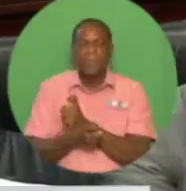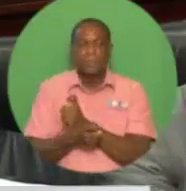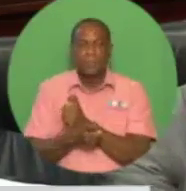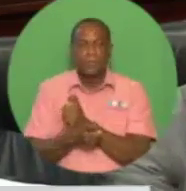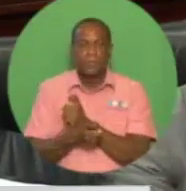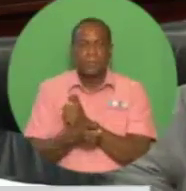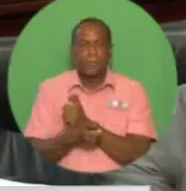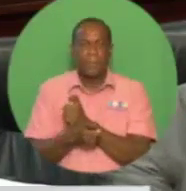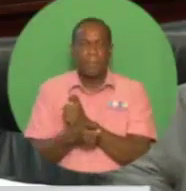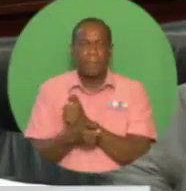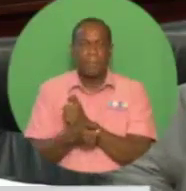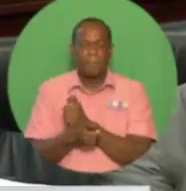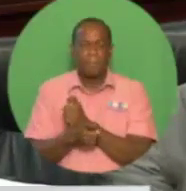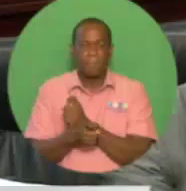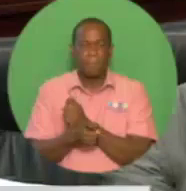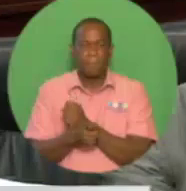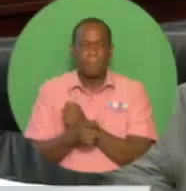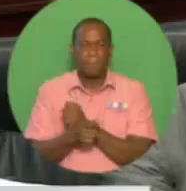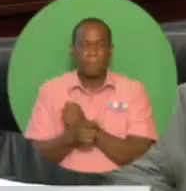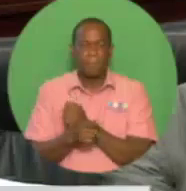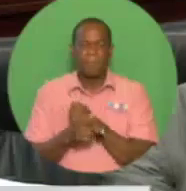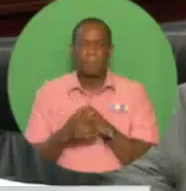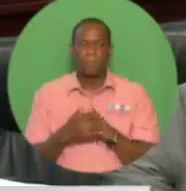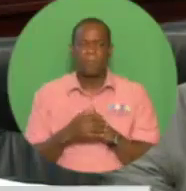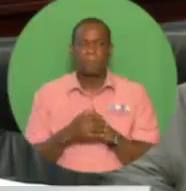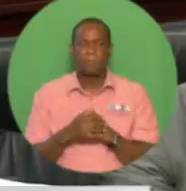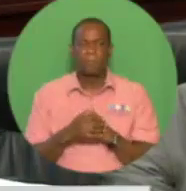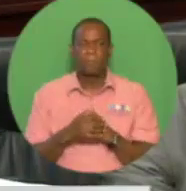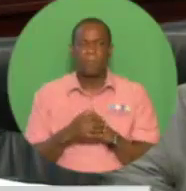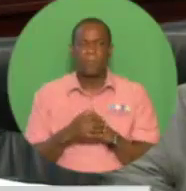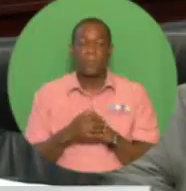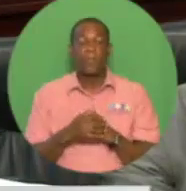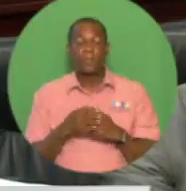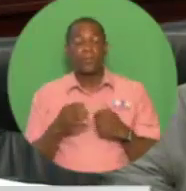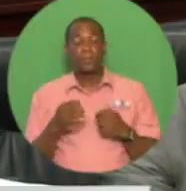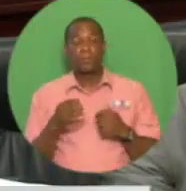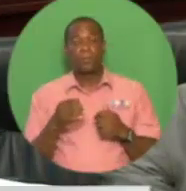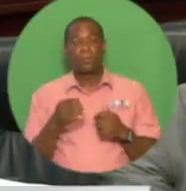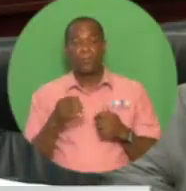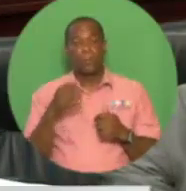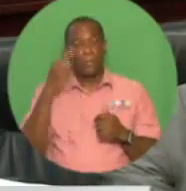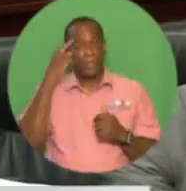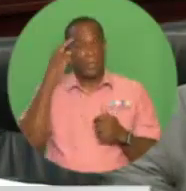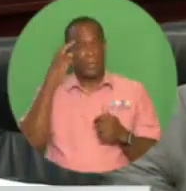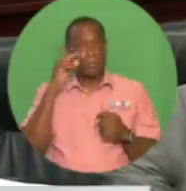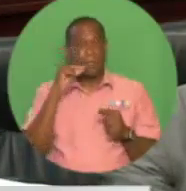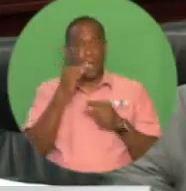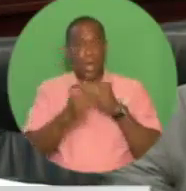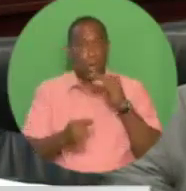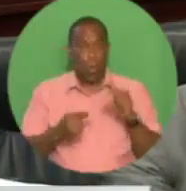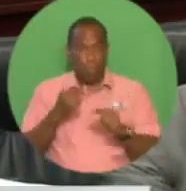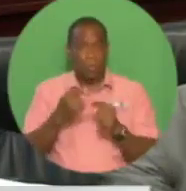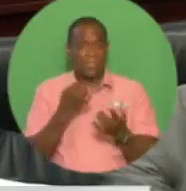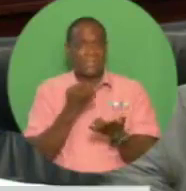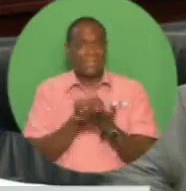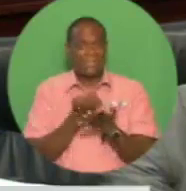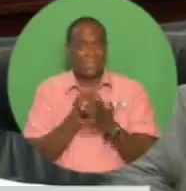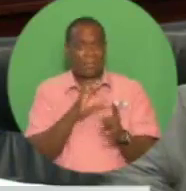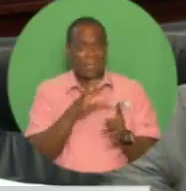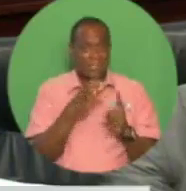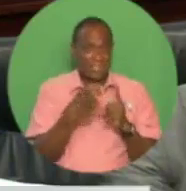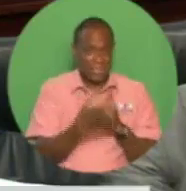the overarching domestic economic and global conditions that we formulated the previous 2018 budget,